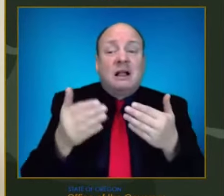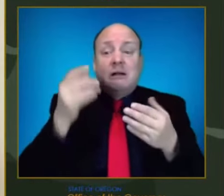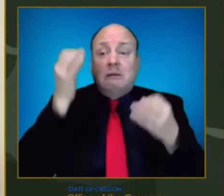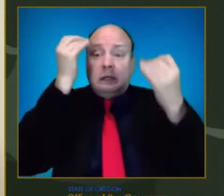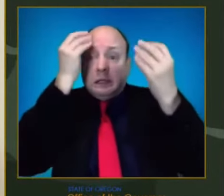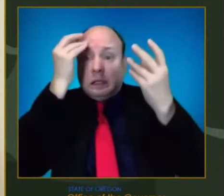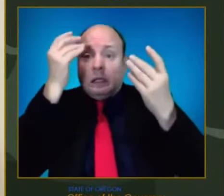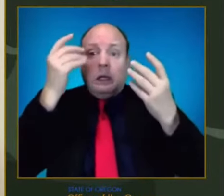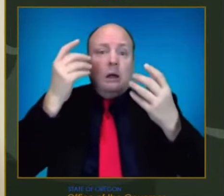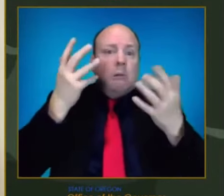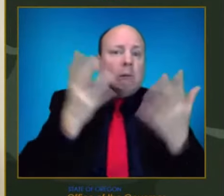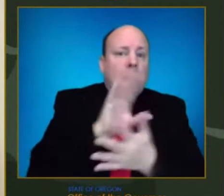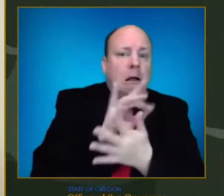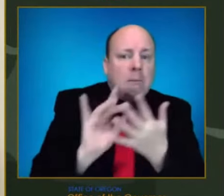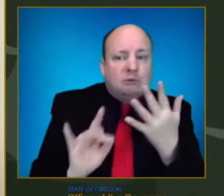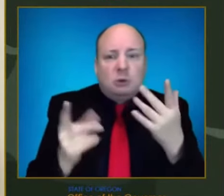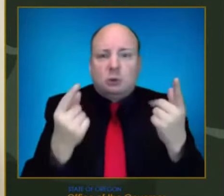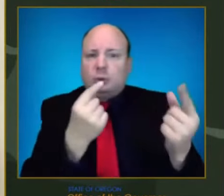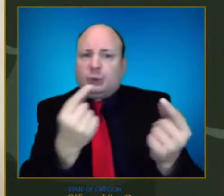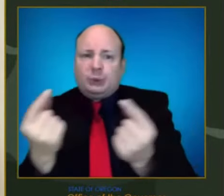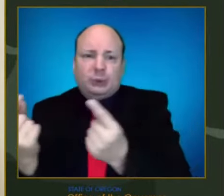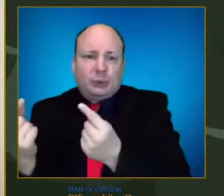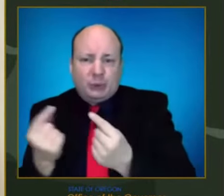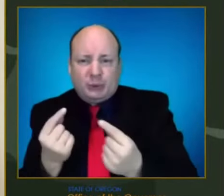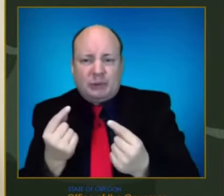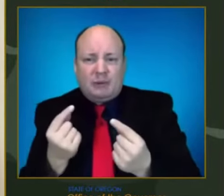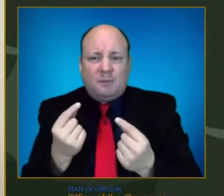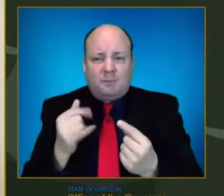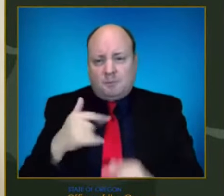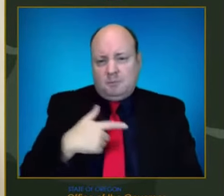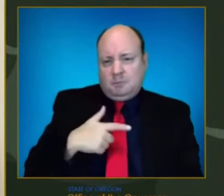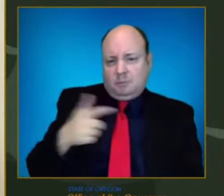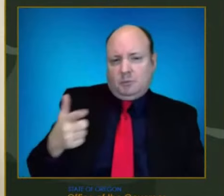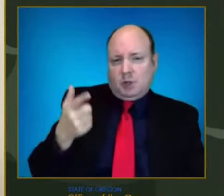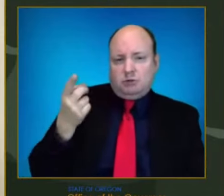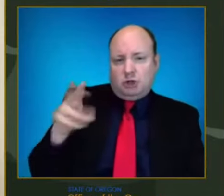Dr. Seidlinger or Dr. Graven, can you answer her second question, please?